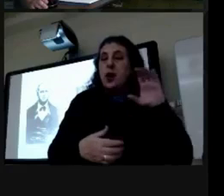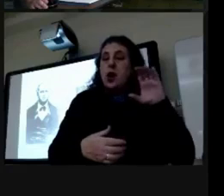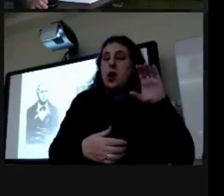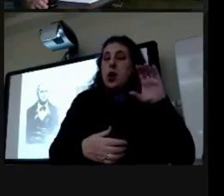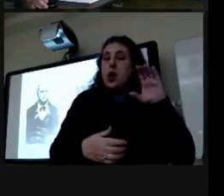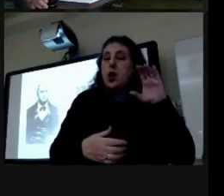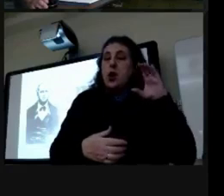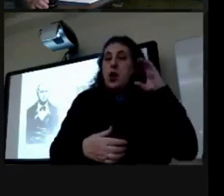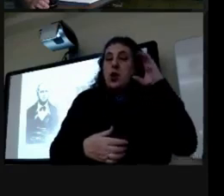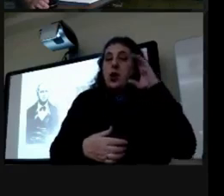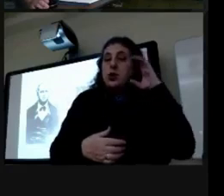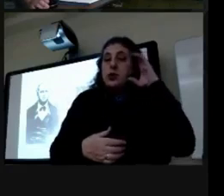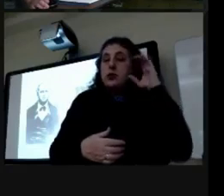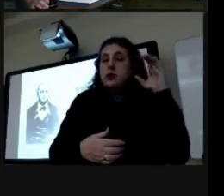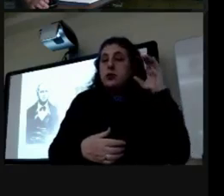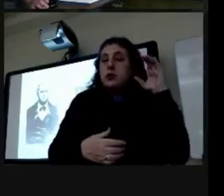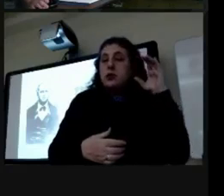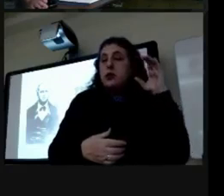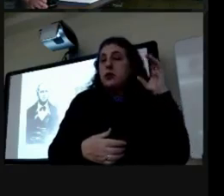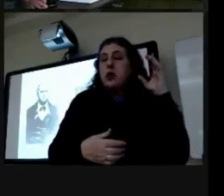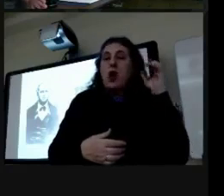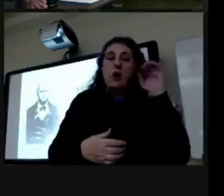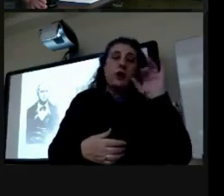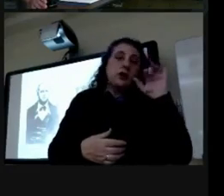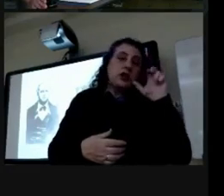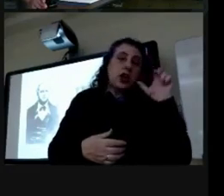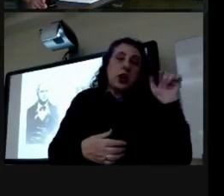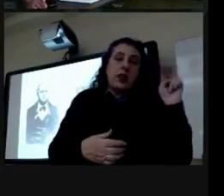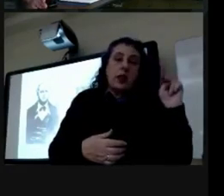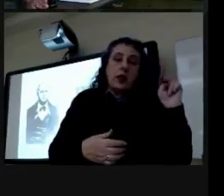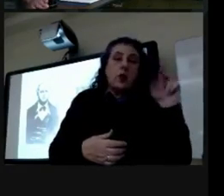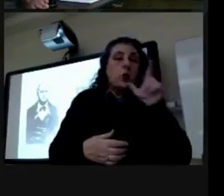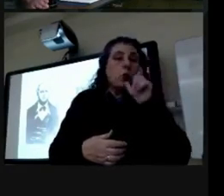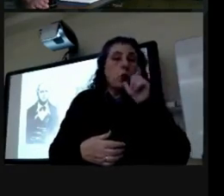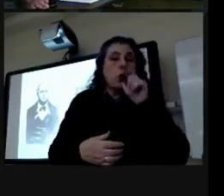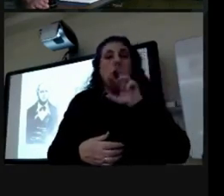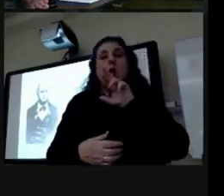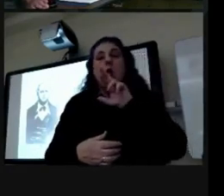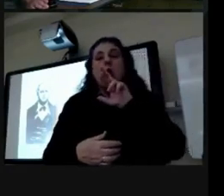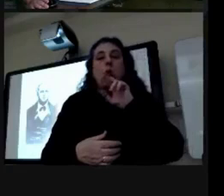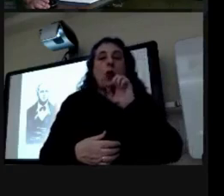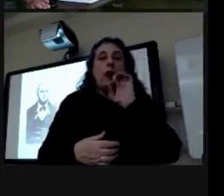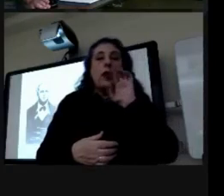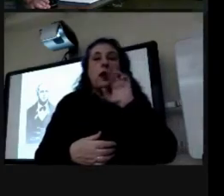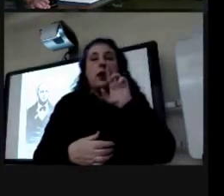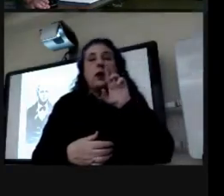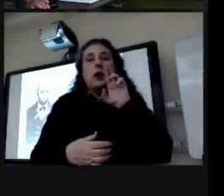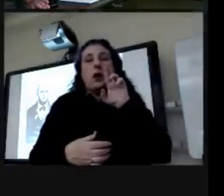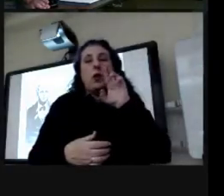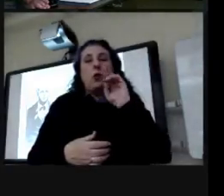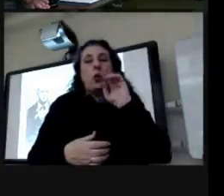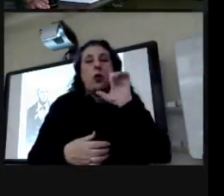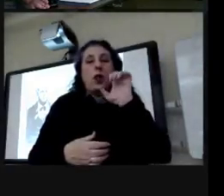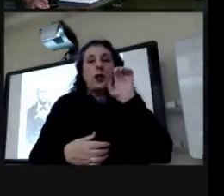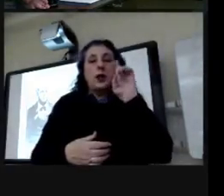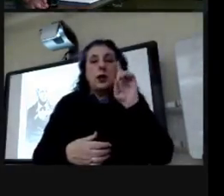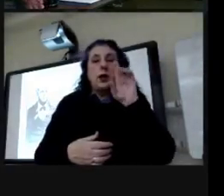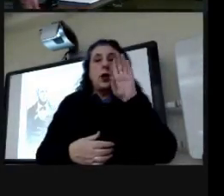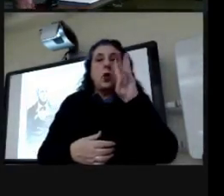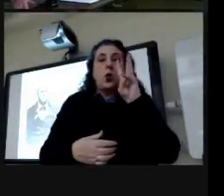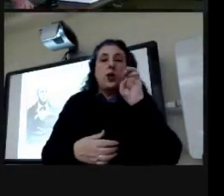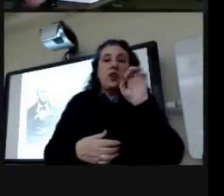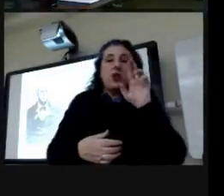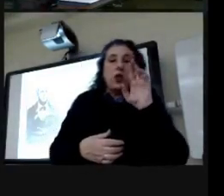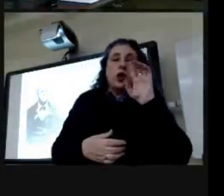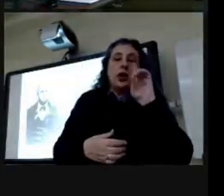jonathan roman fever diller he was also young and experienced but he was willing to learn the new store was announced on the